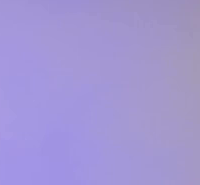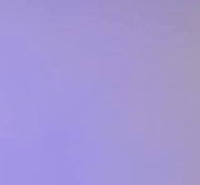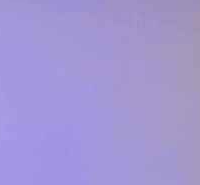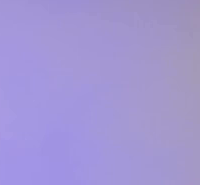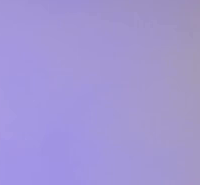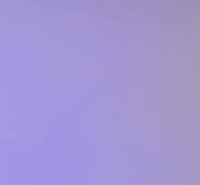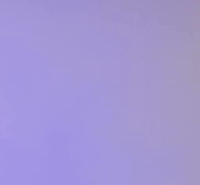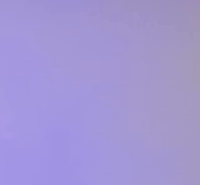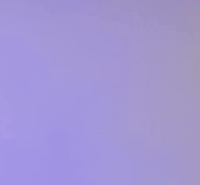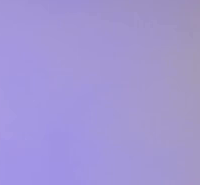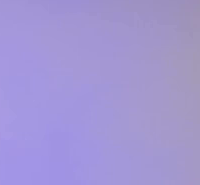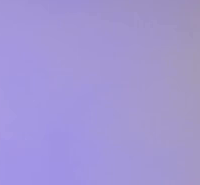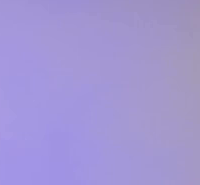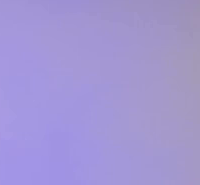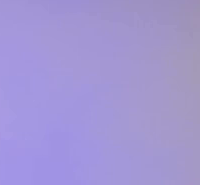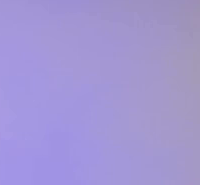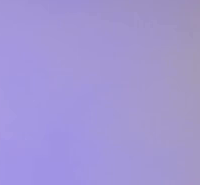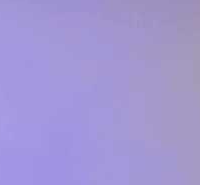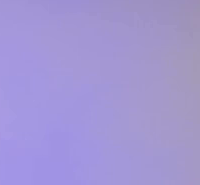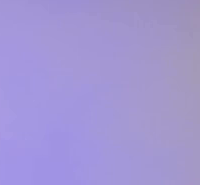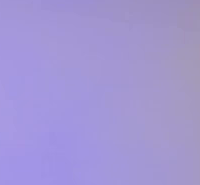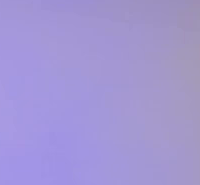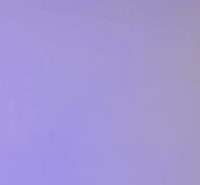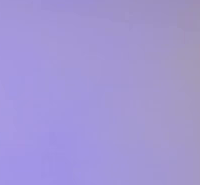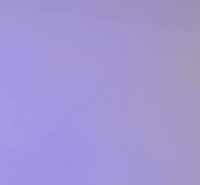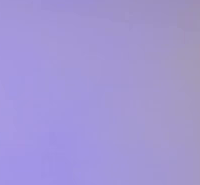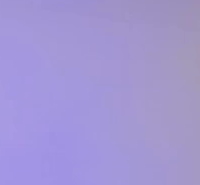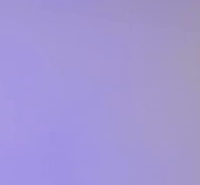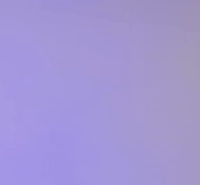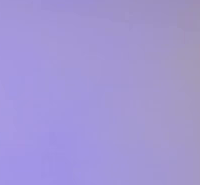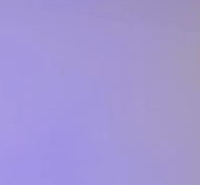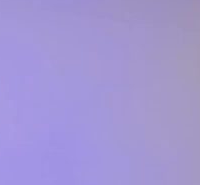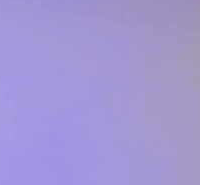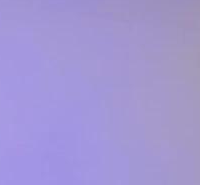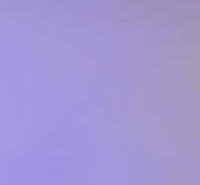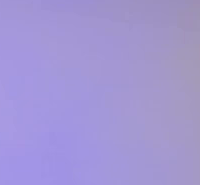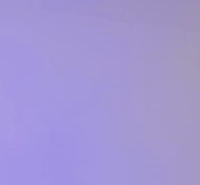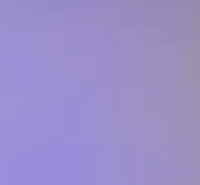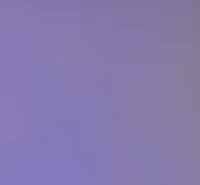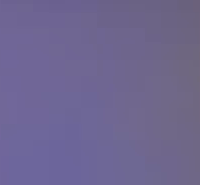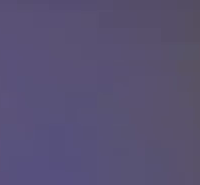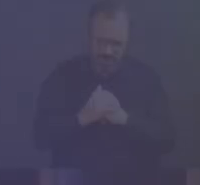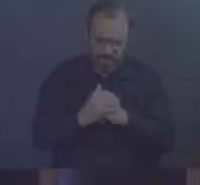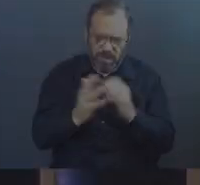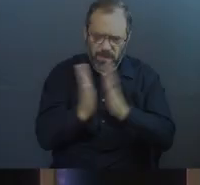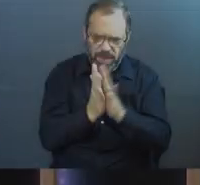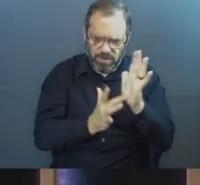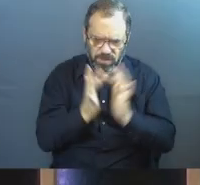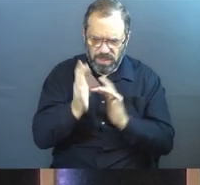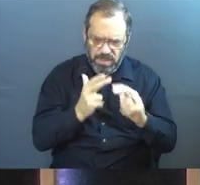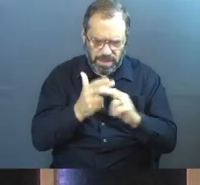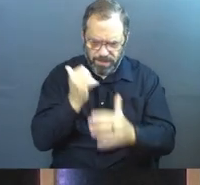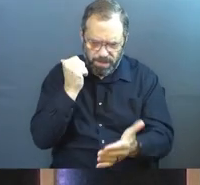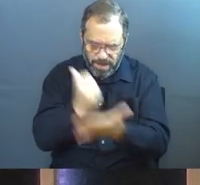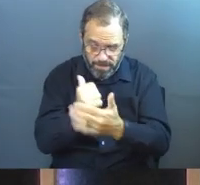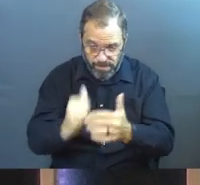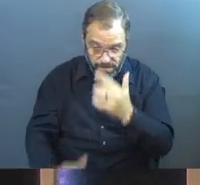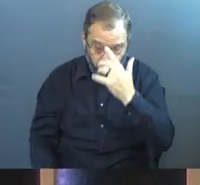figure out what this ministry looks like going forward. Again, thank you so much. We appreciate you. Amen.